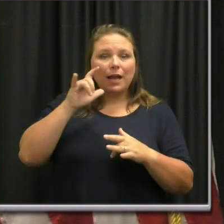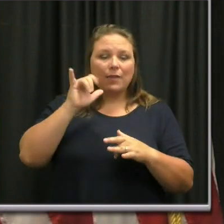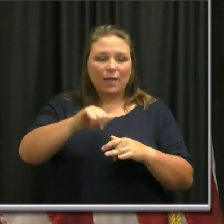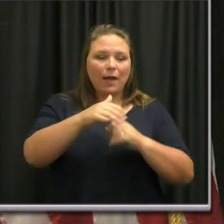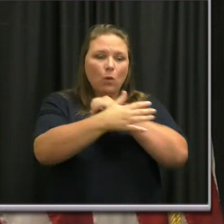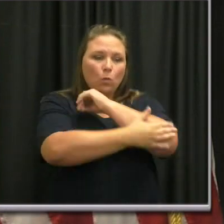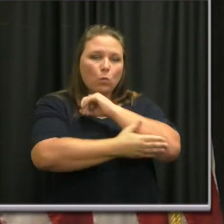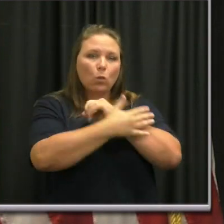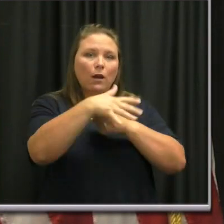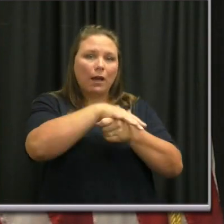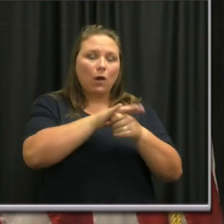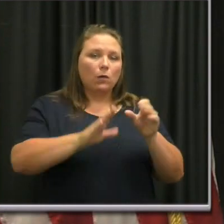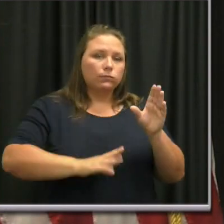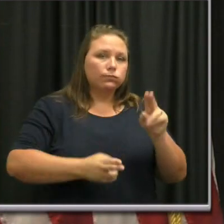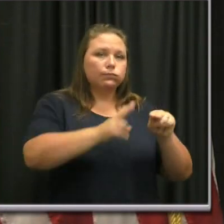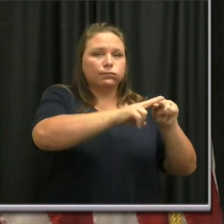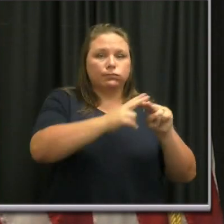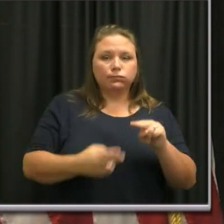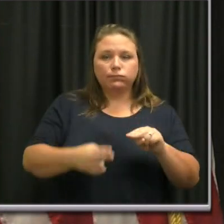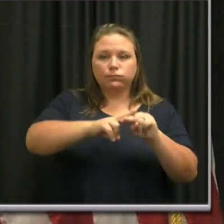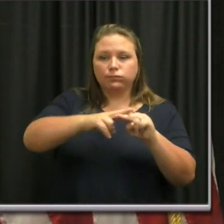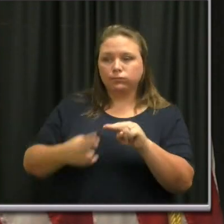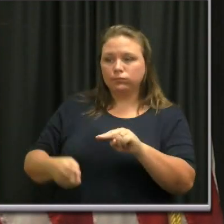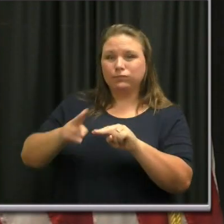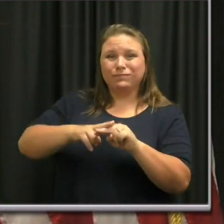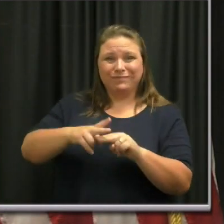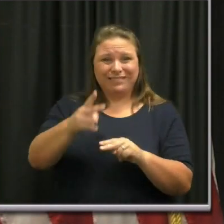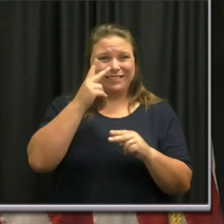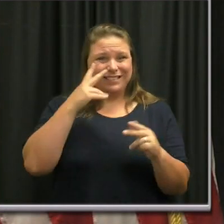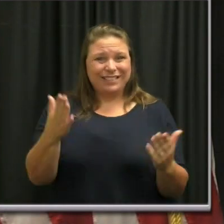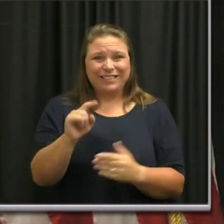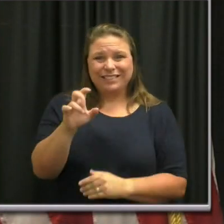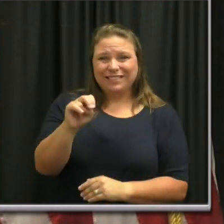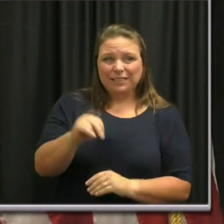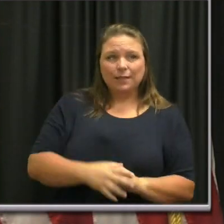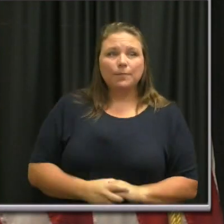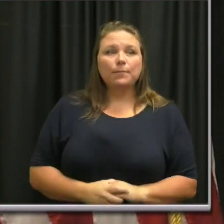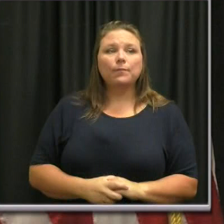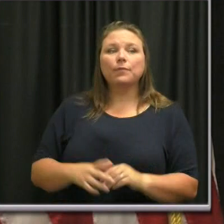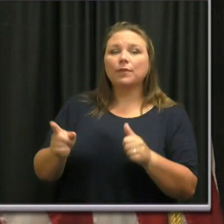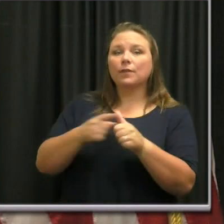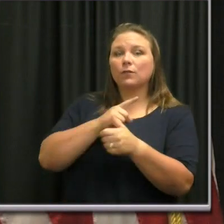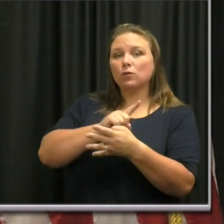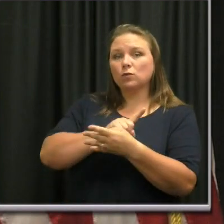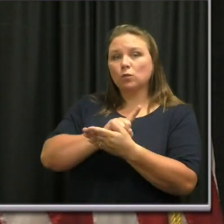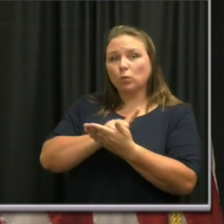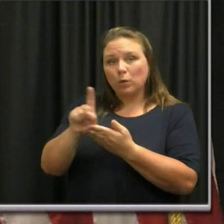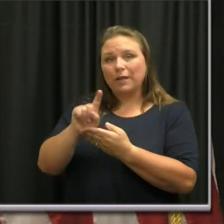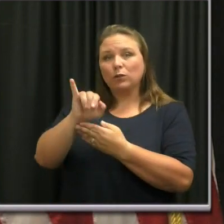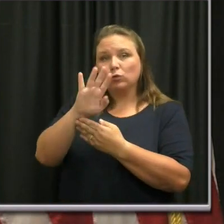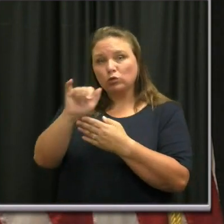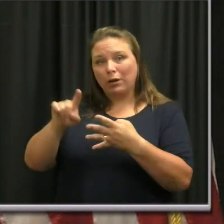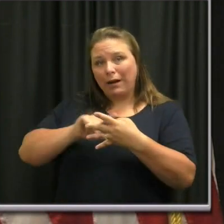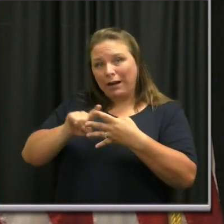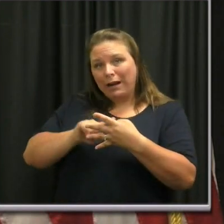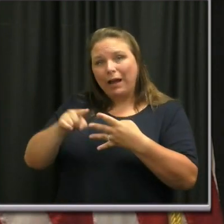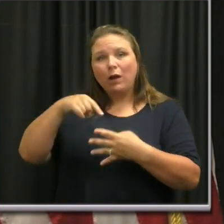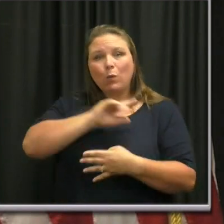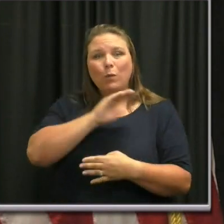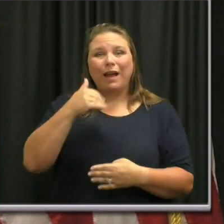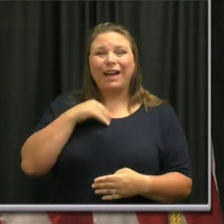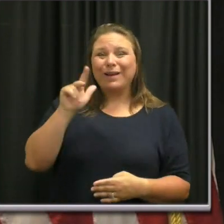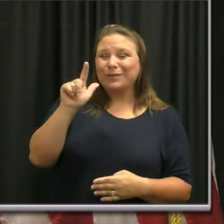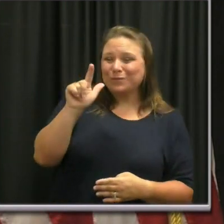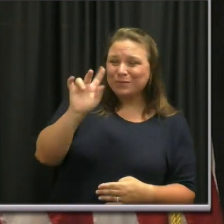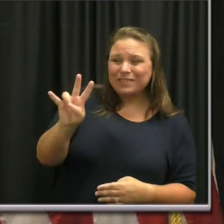communities, both of which we are seeing here in Tennessee. In the first week of July, Nashville accounted for an average of 27